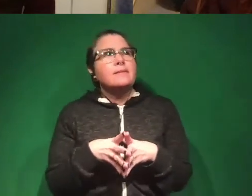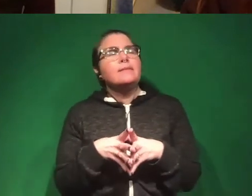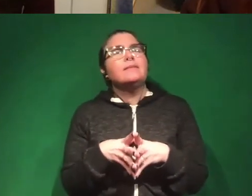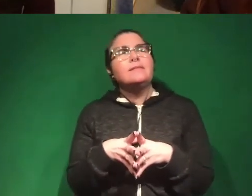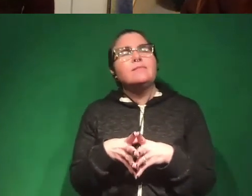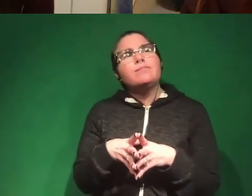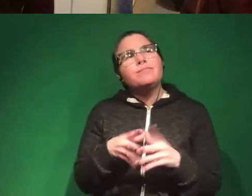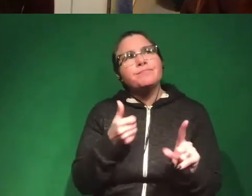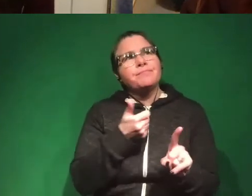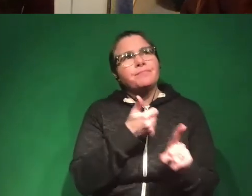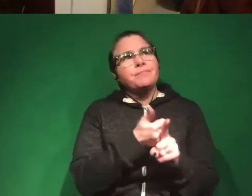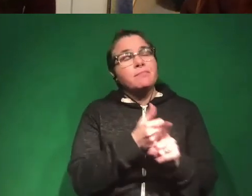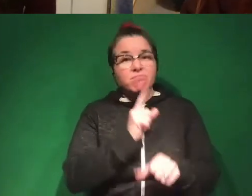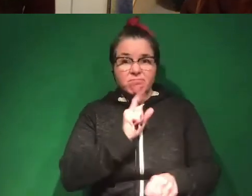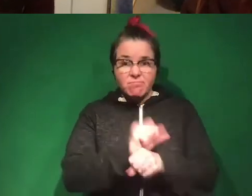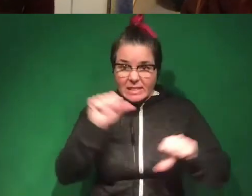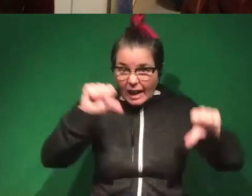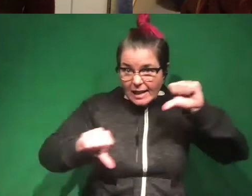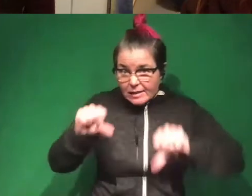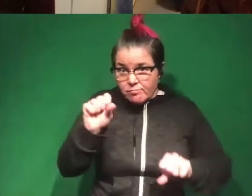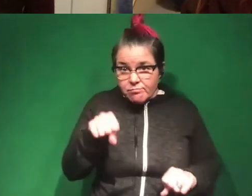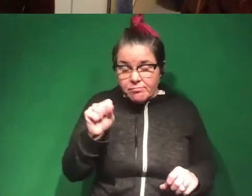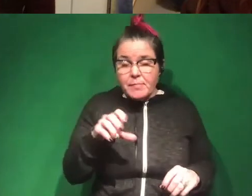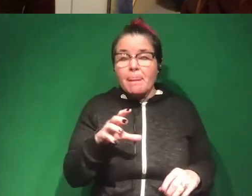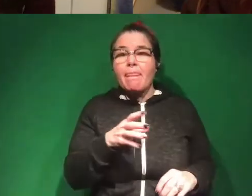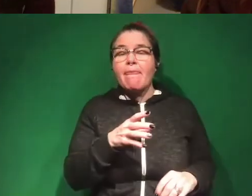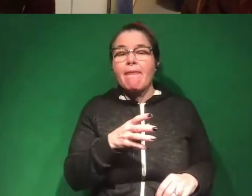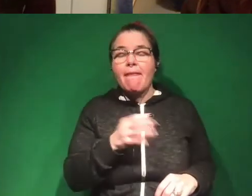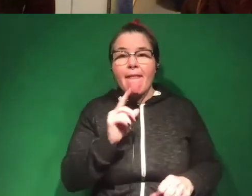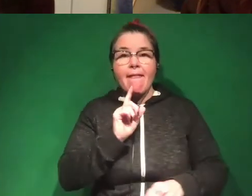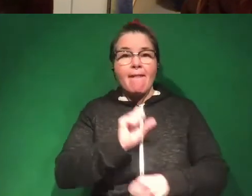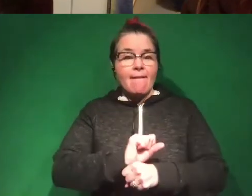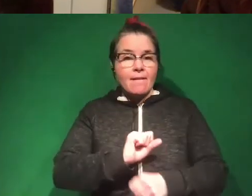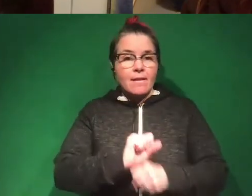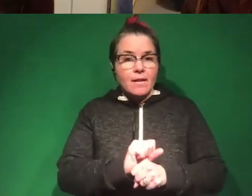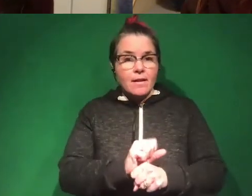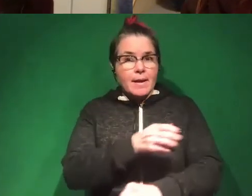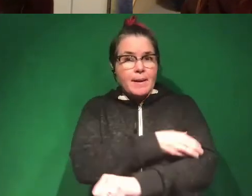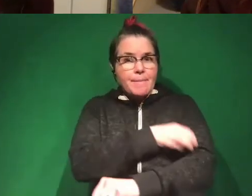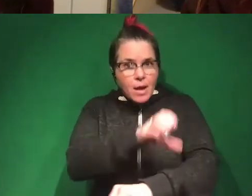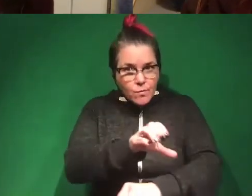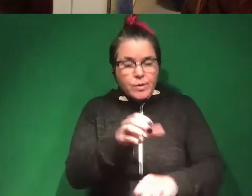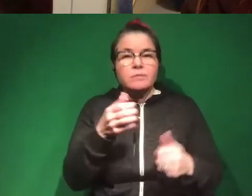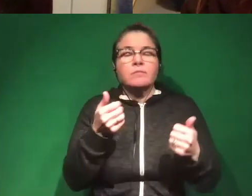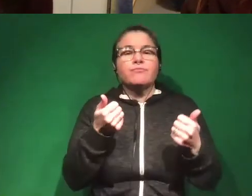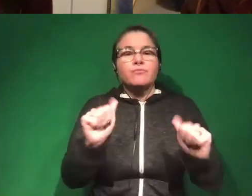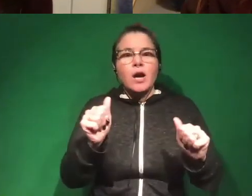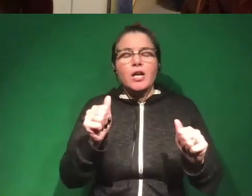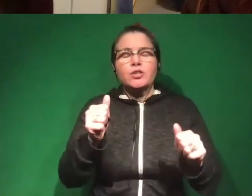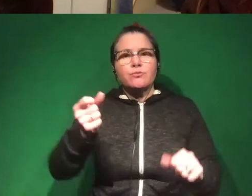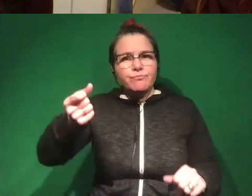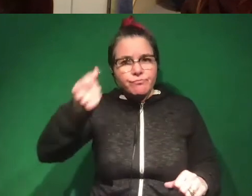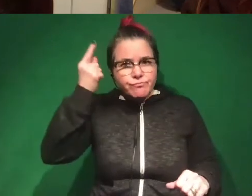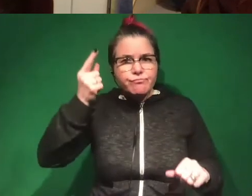is actually scientific and it's actually empowering to try to make sense of